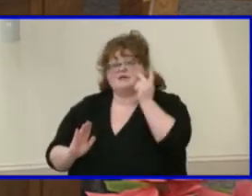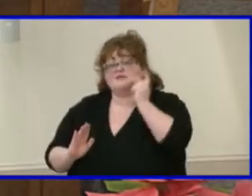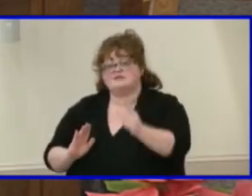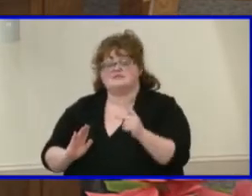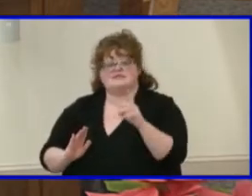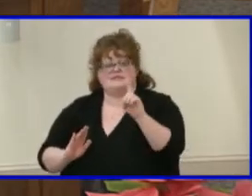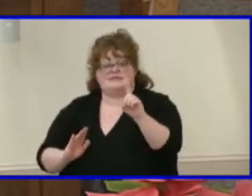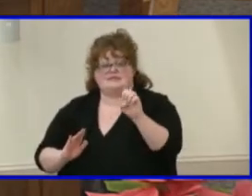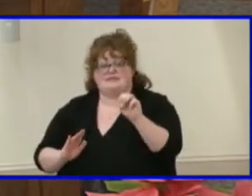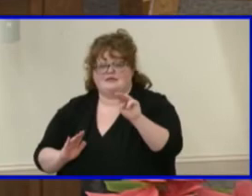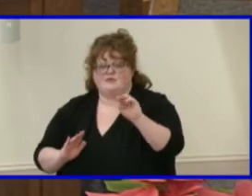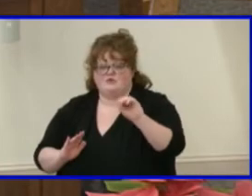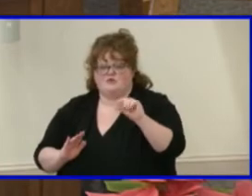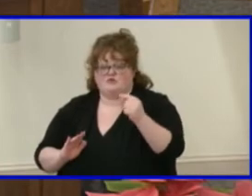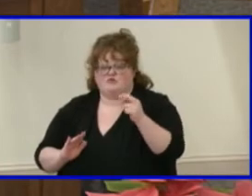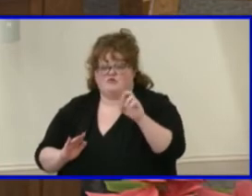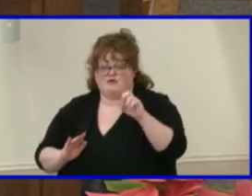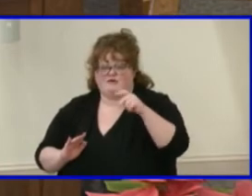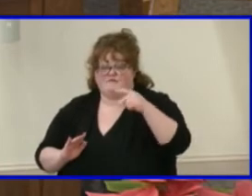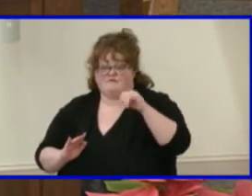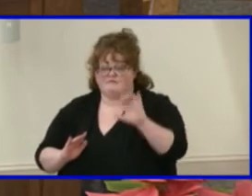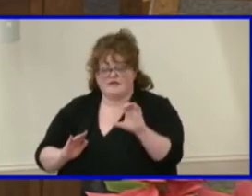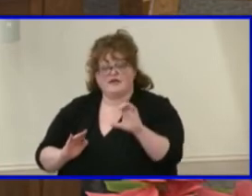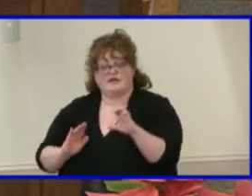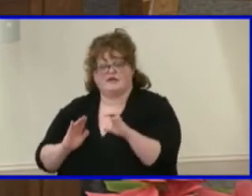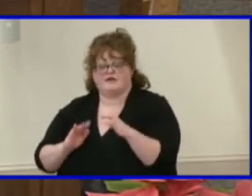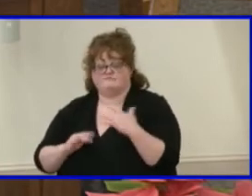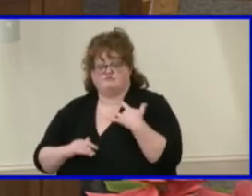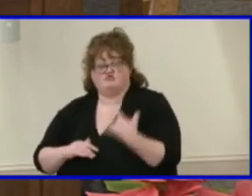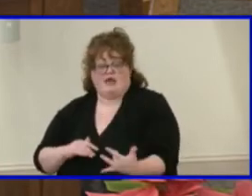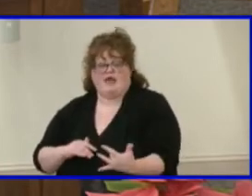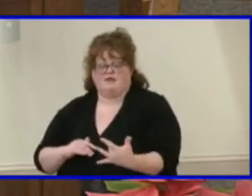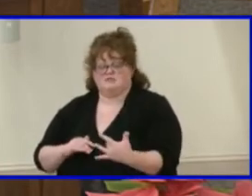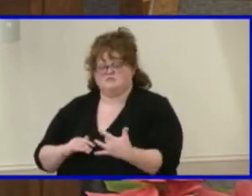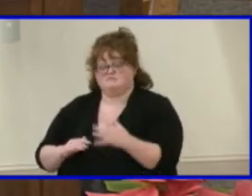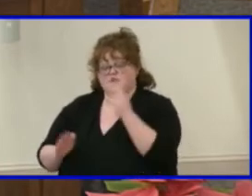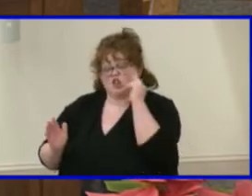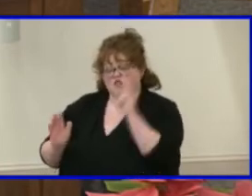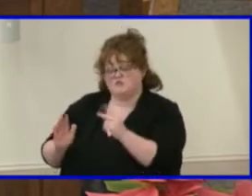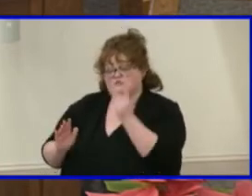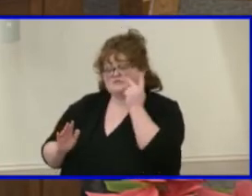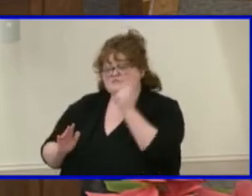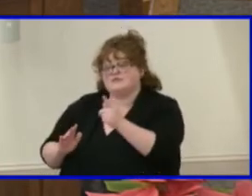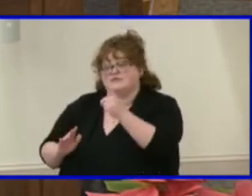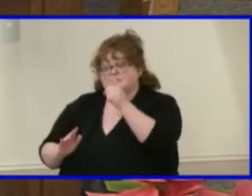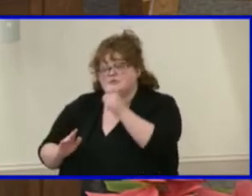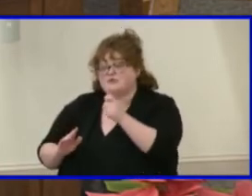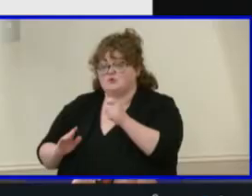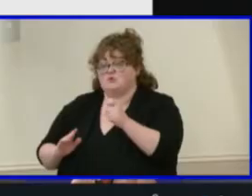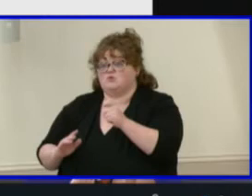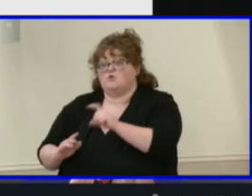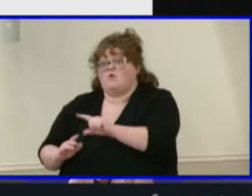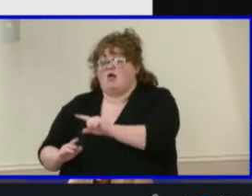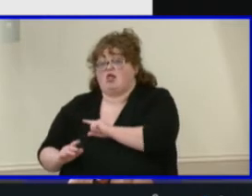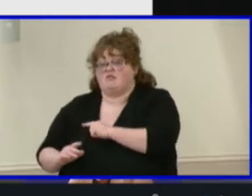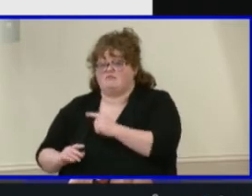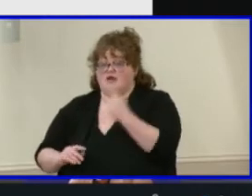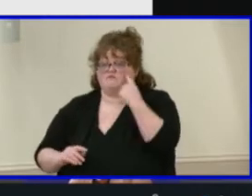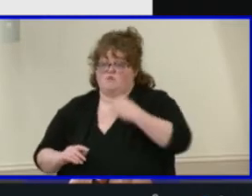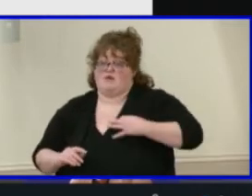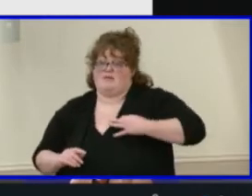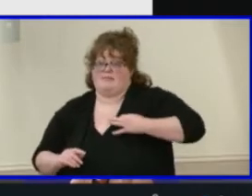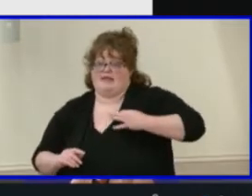has been eligible to apply over the last three years based on the criteria we reviewed previously. School year